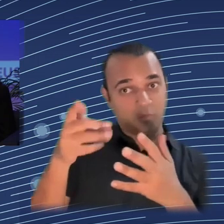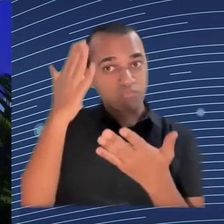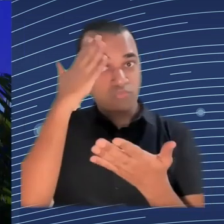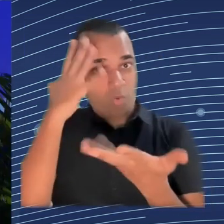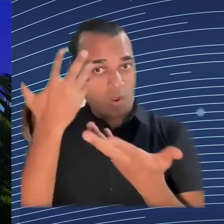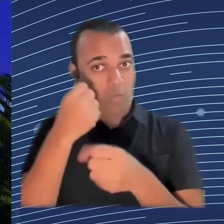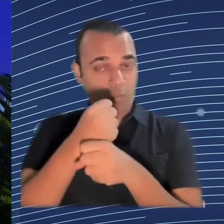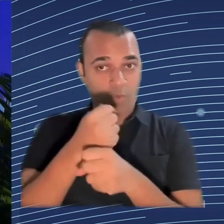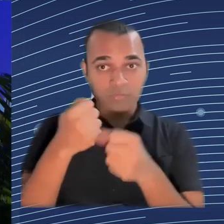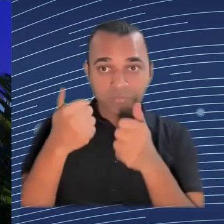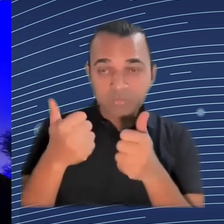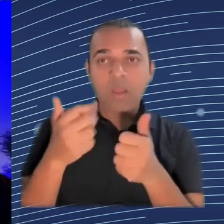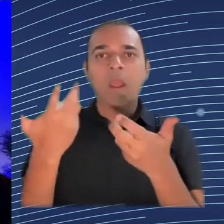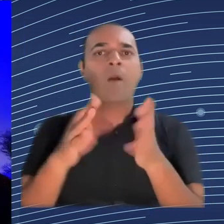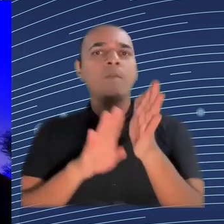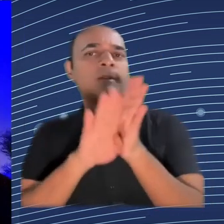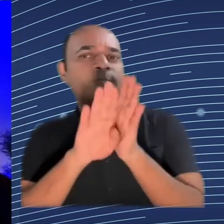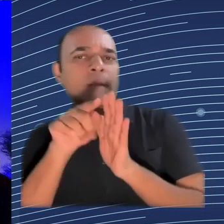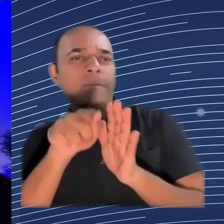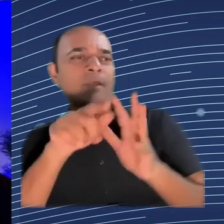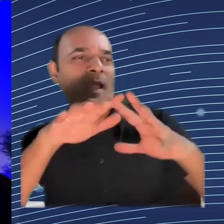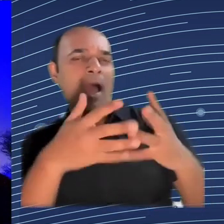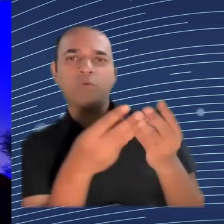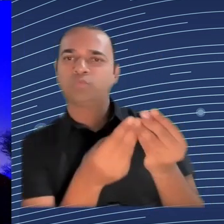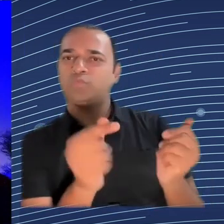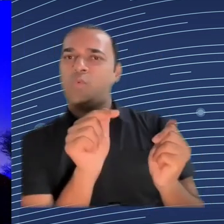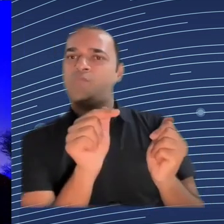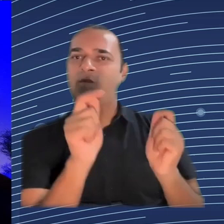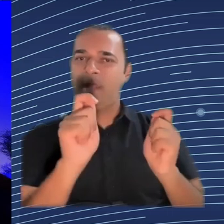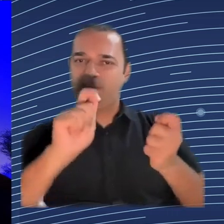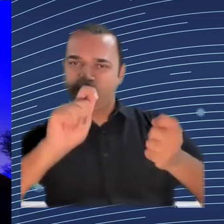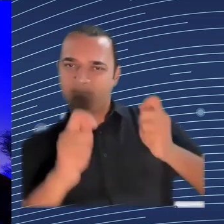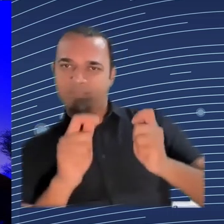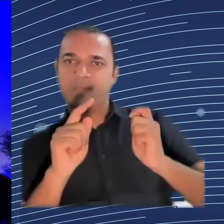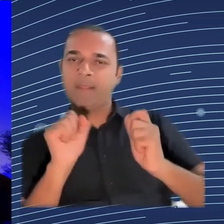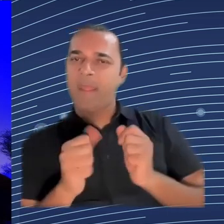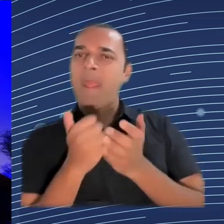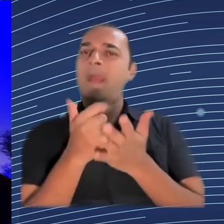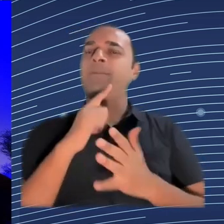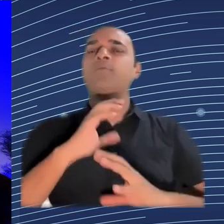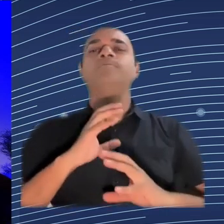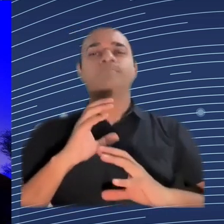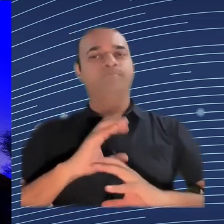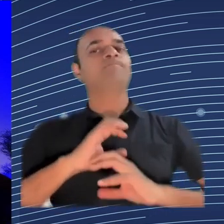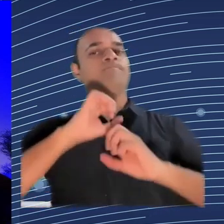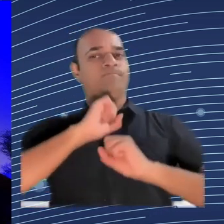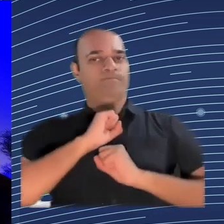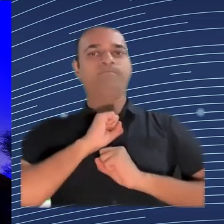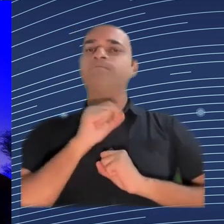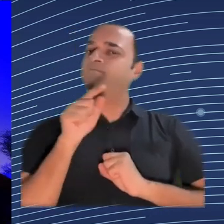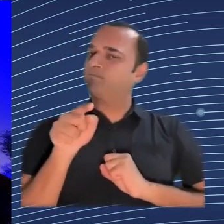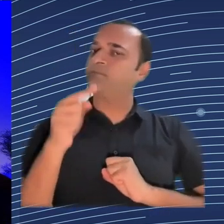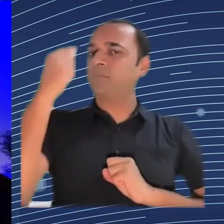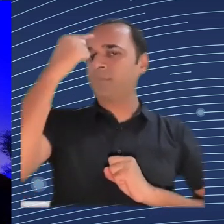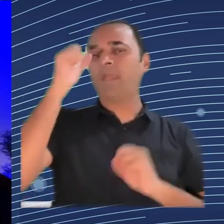much, Marzia. And after this forum, certainly, a more conceptual presentation on the concept of design, I'd like